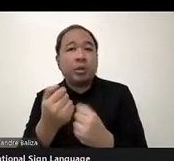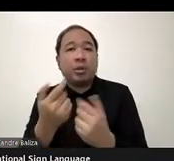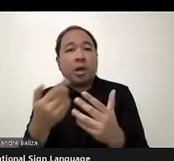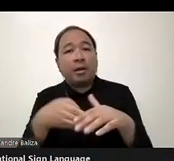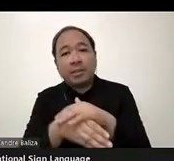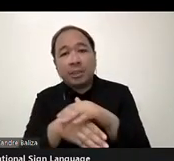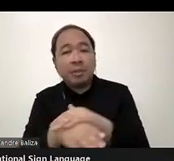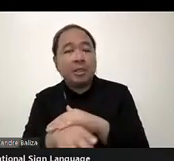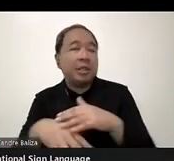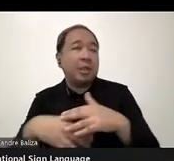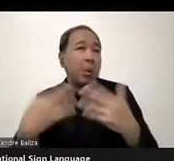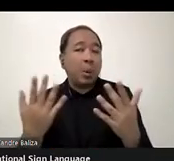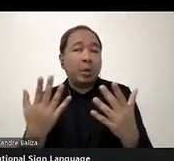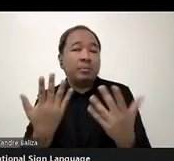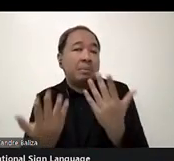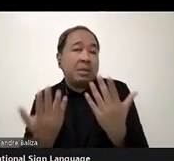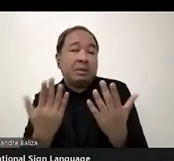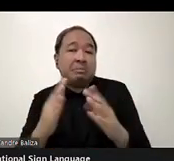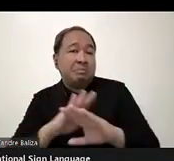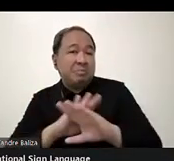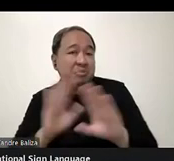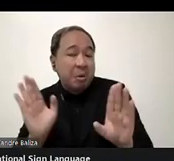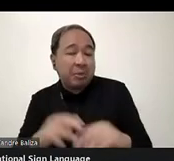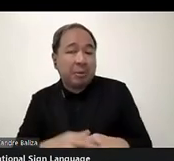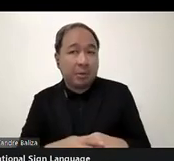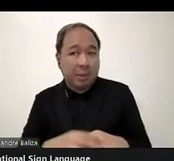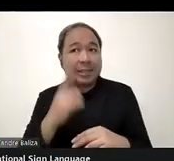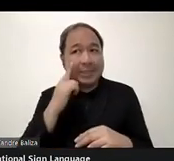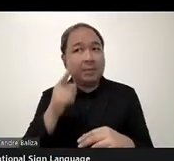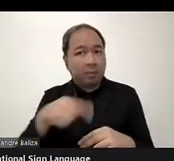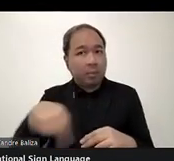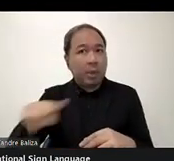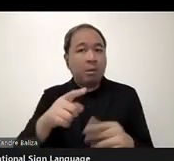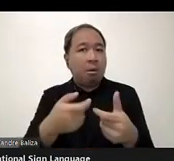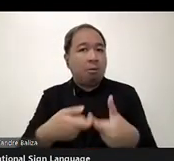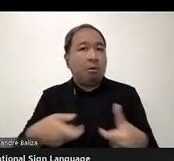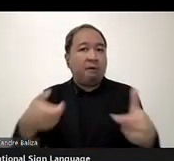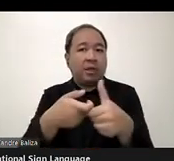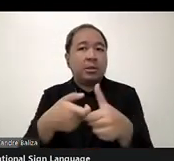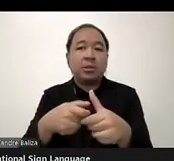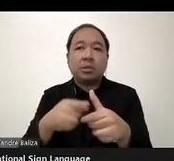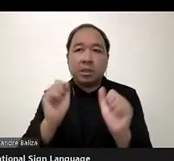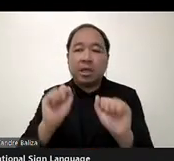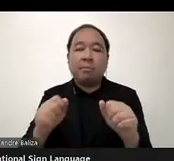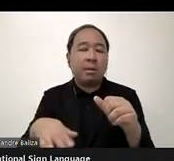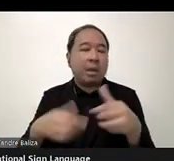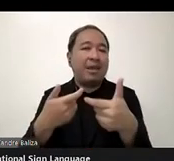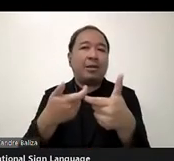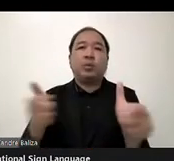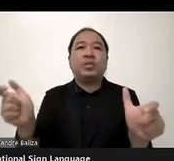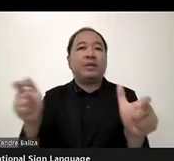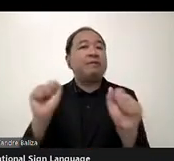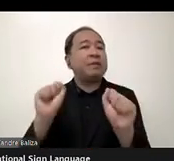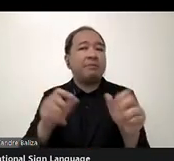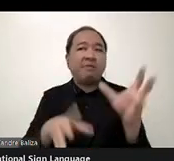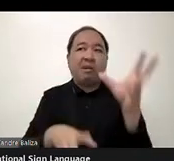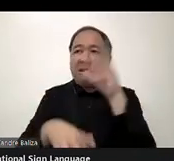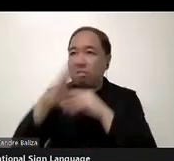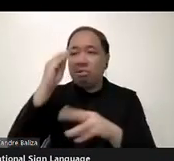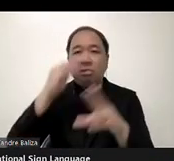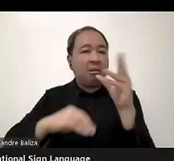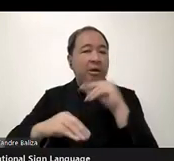Um, we want to make sure that it's really inclusive and they really can get the most out of the conference. And so that is what